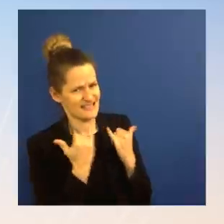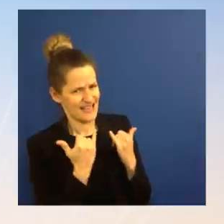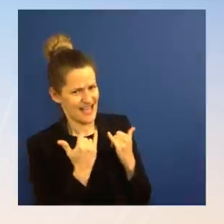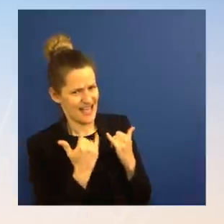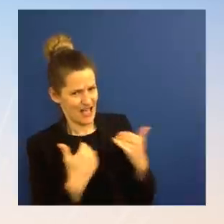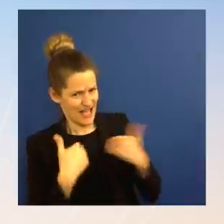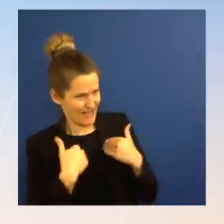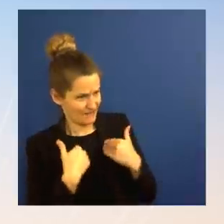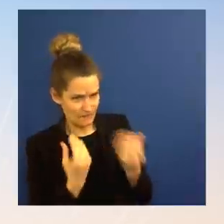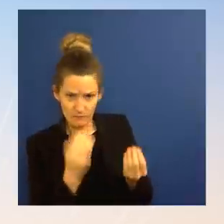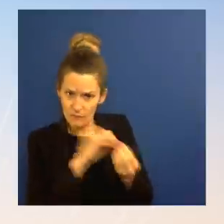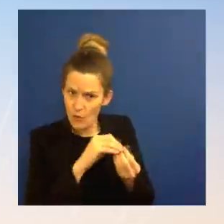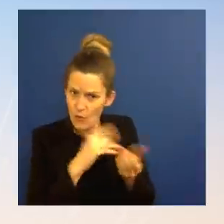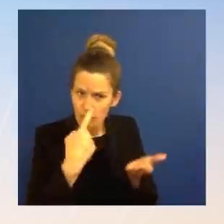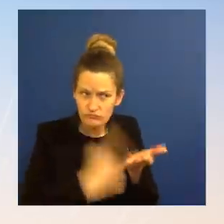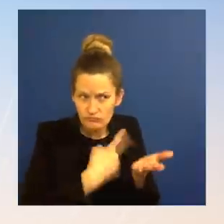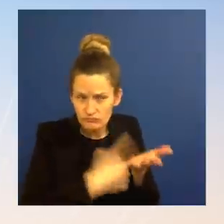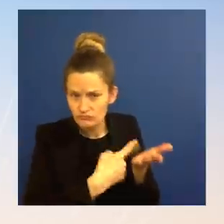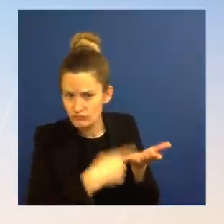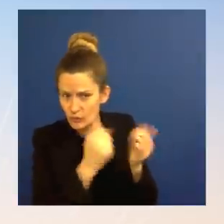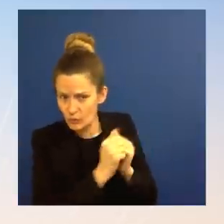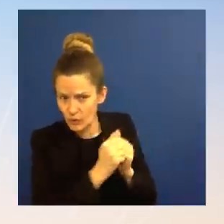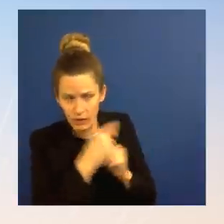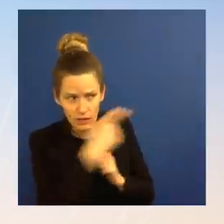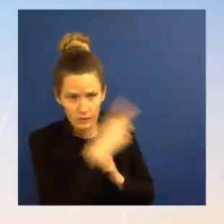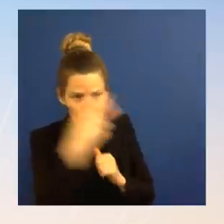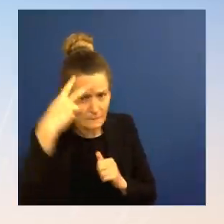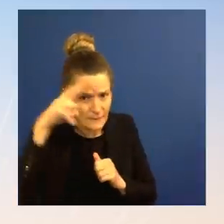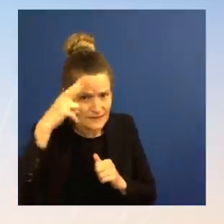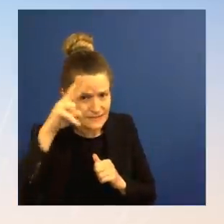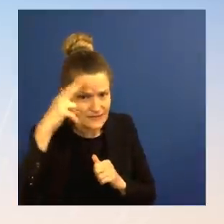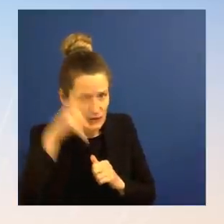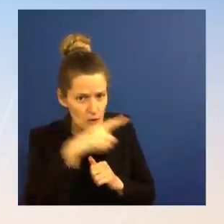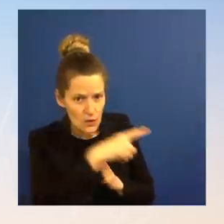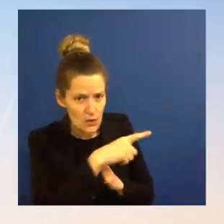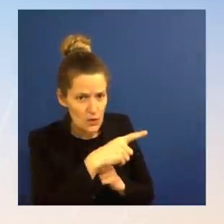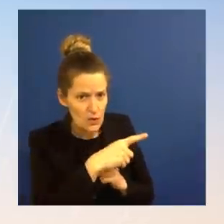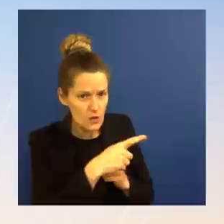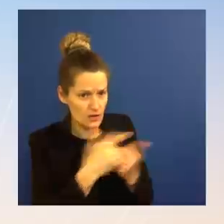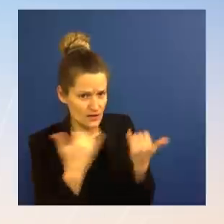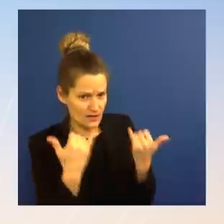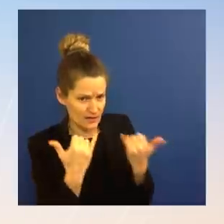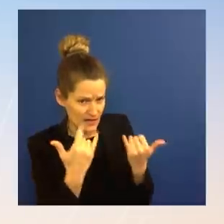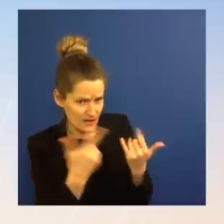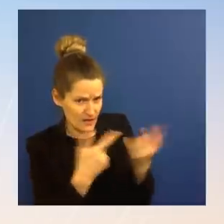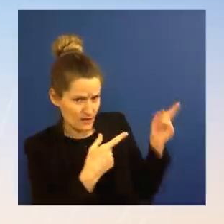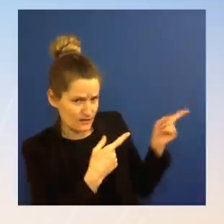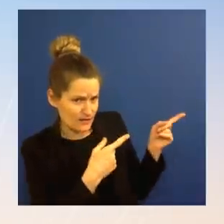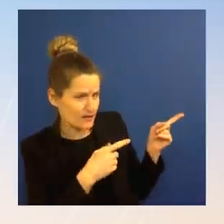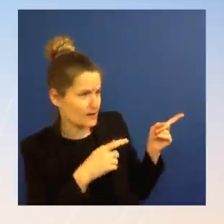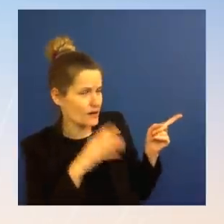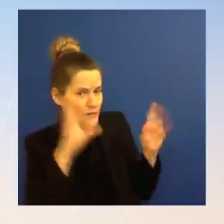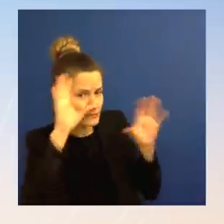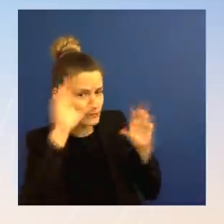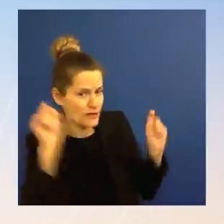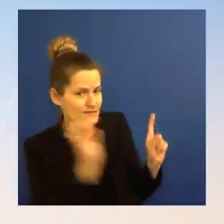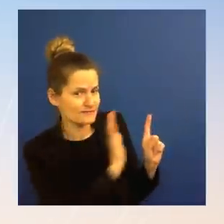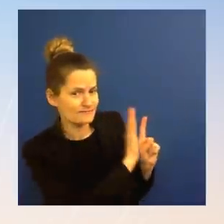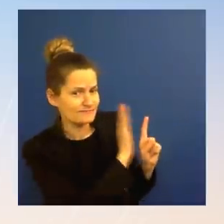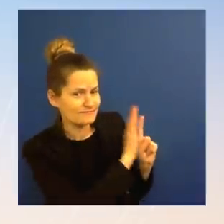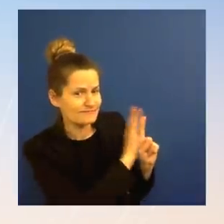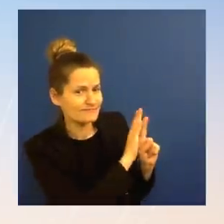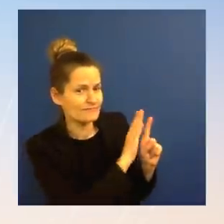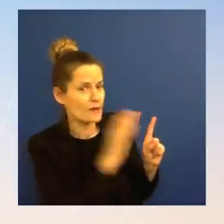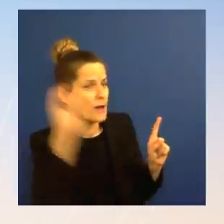court at this point to continue the engagement, and what is the plan for the administration? Ms. Well, first, let me